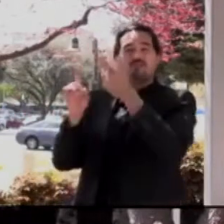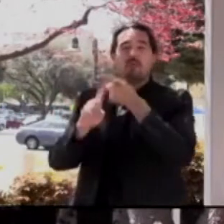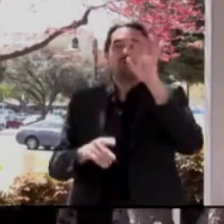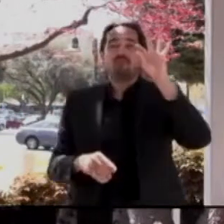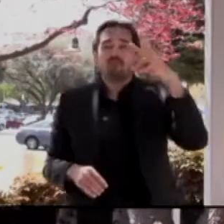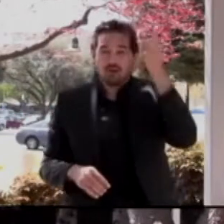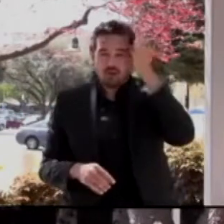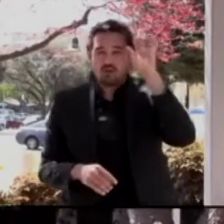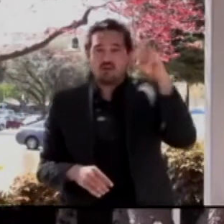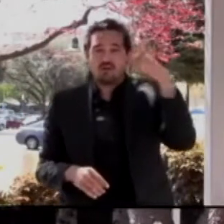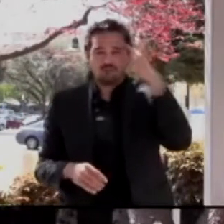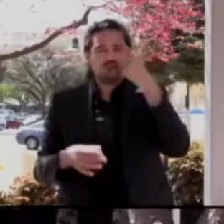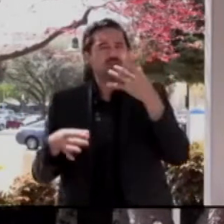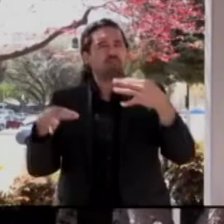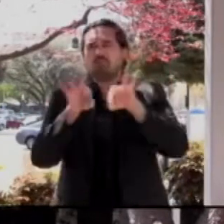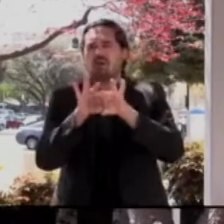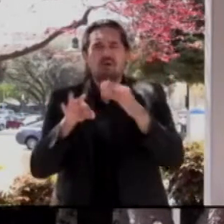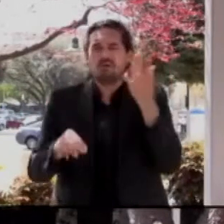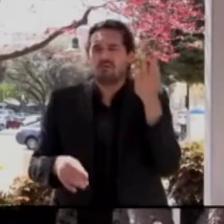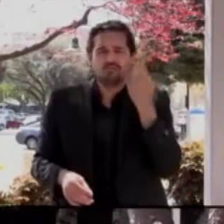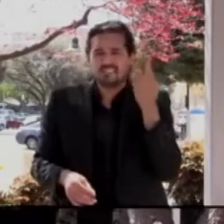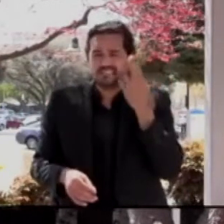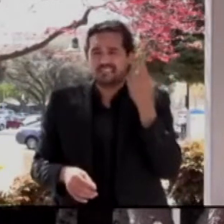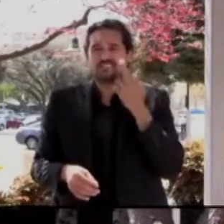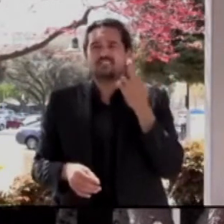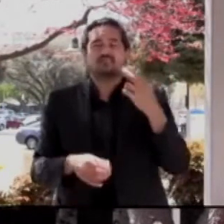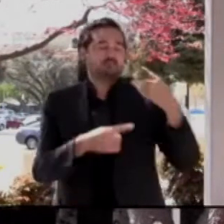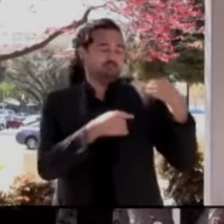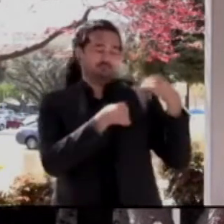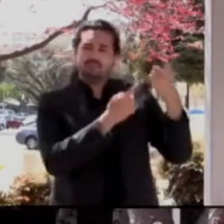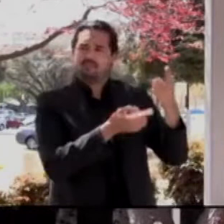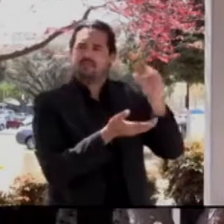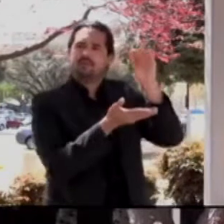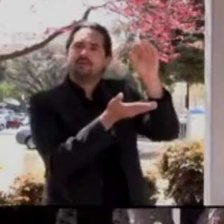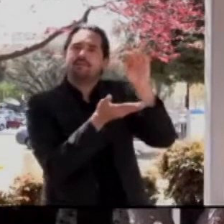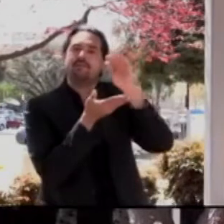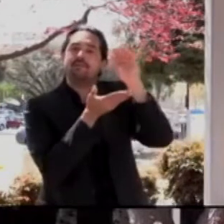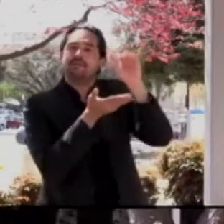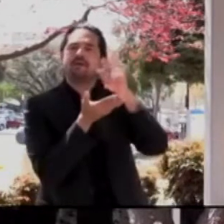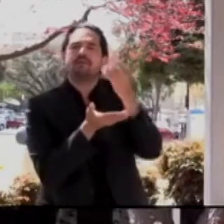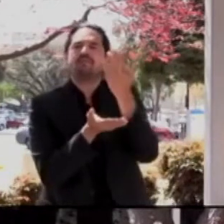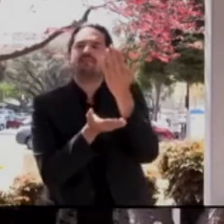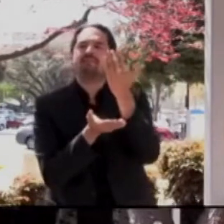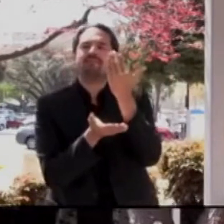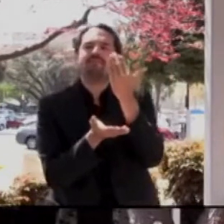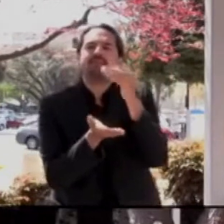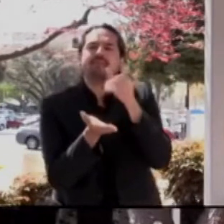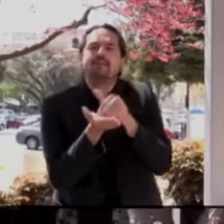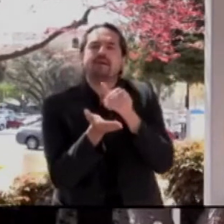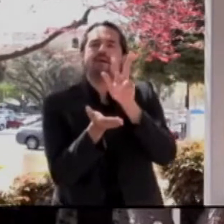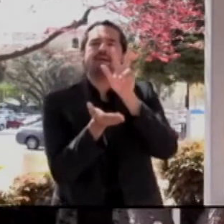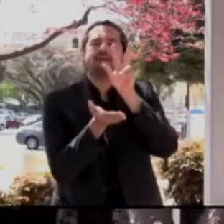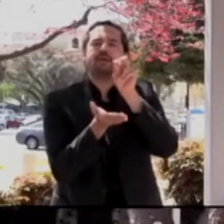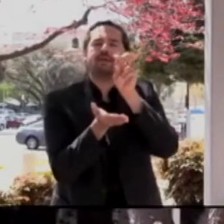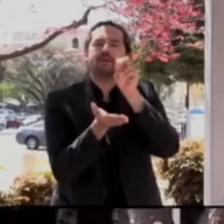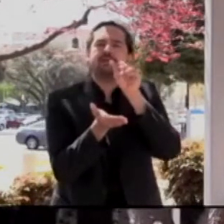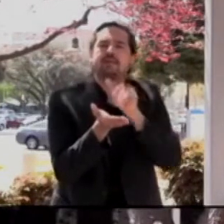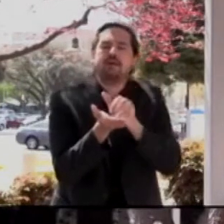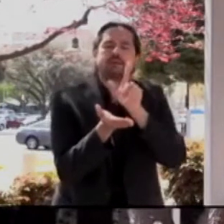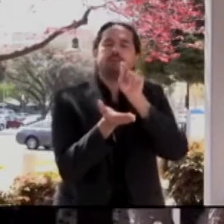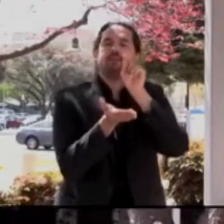We've been only receiving anywhere between 50,000 70,000 from the state every week for the past few weeks. This is close to